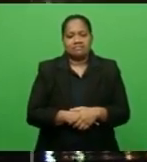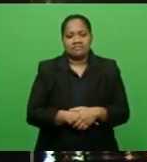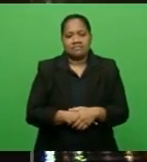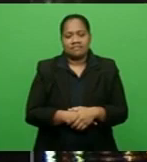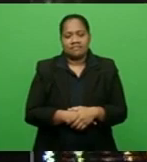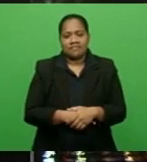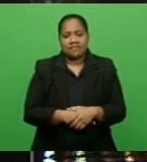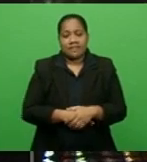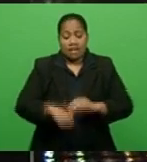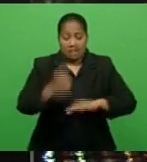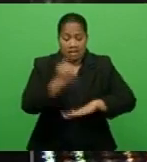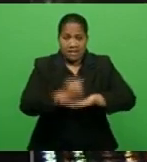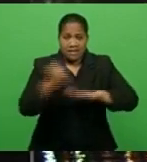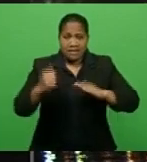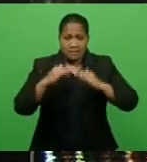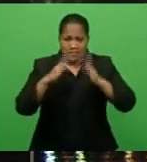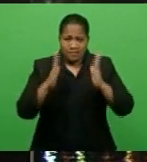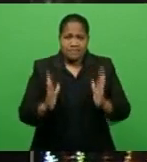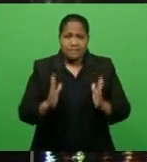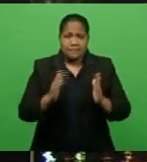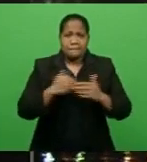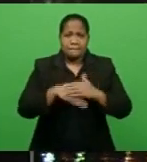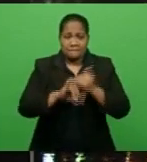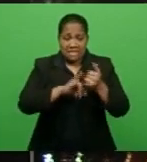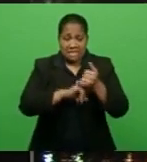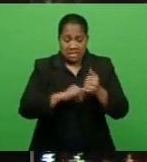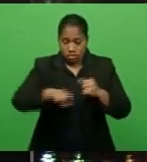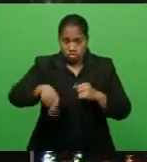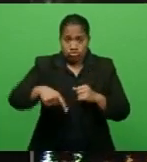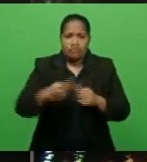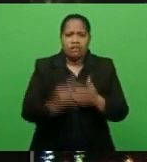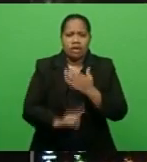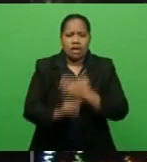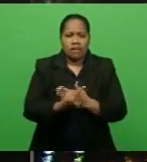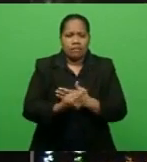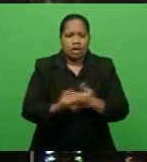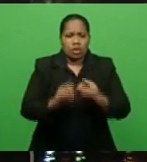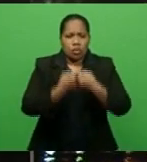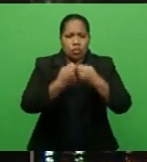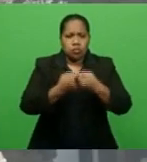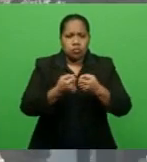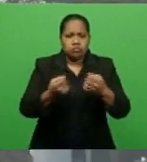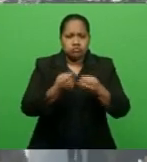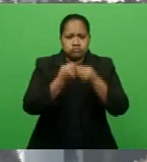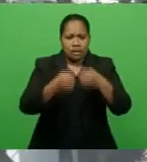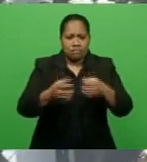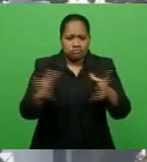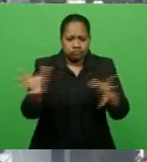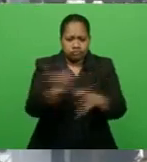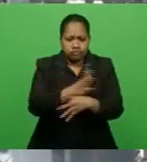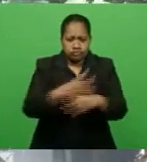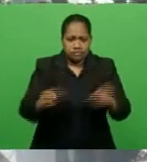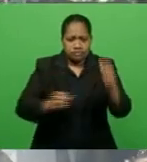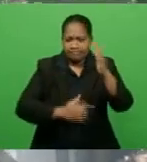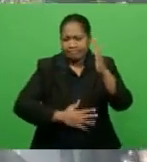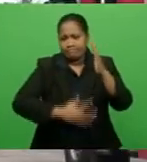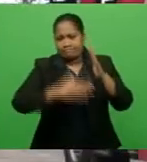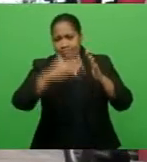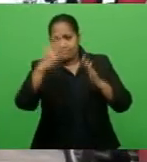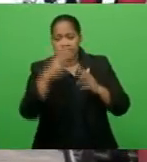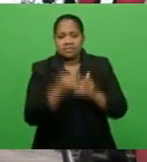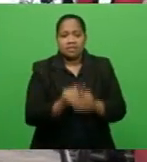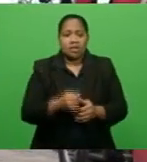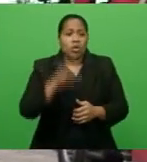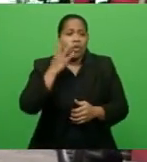A government quarters on Statham Street server was destroyed by fire this afternoon. The fire is believed to have started just after